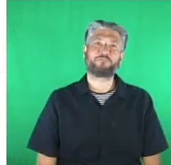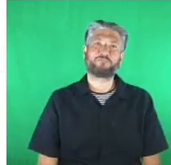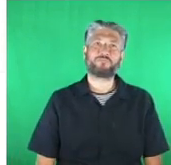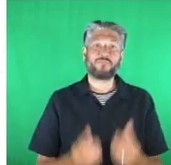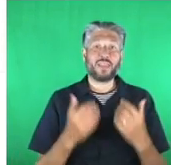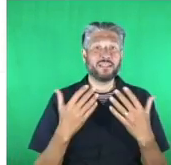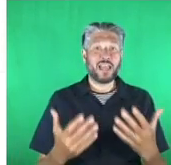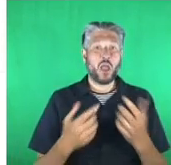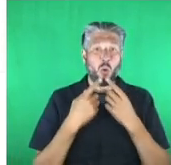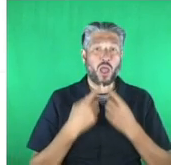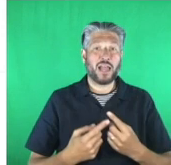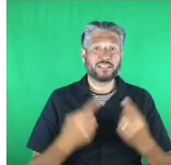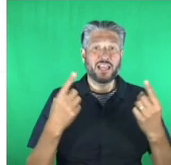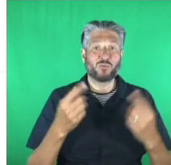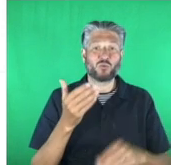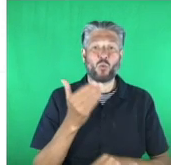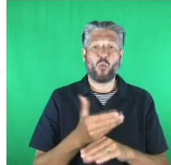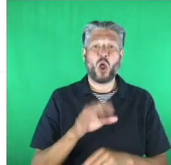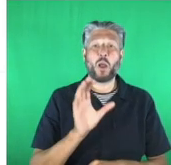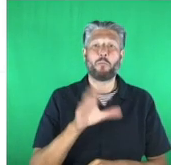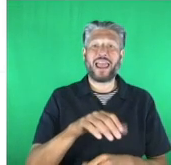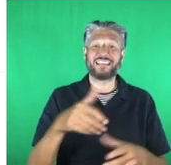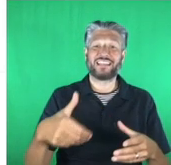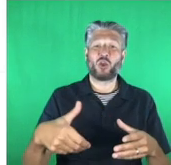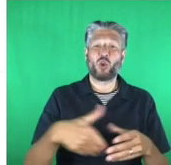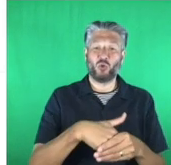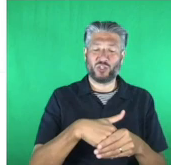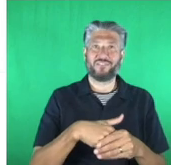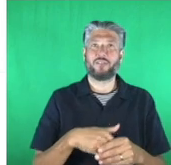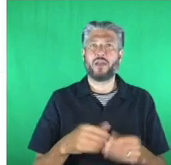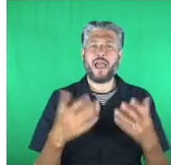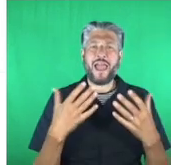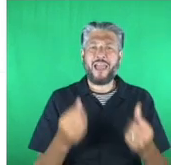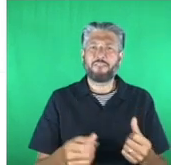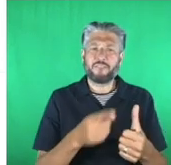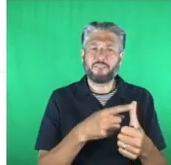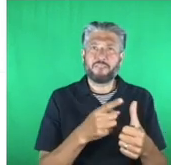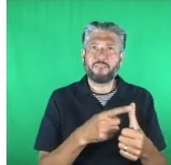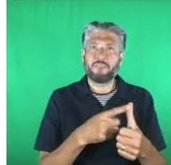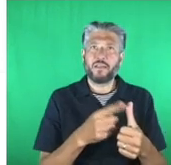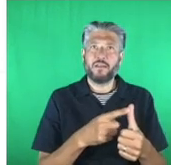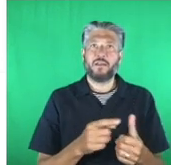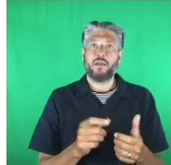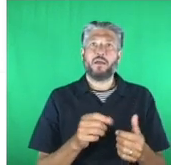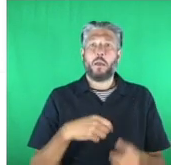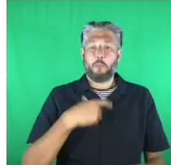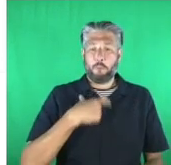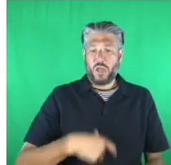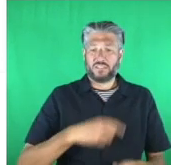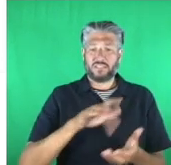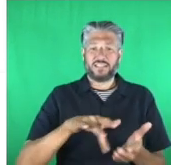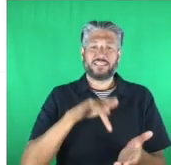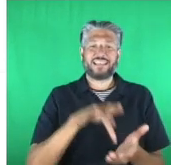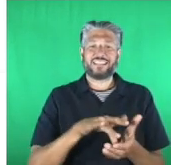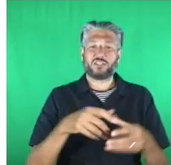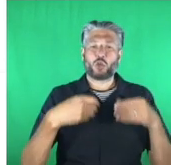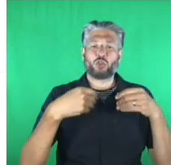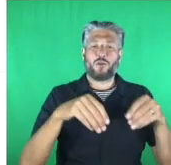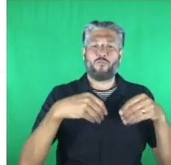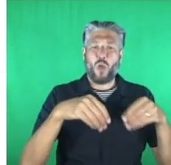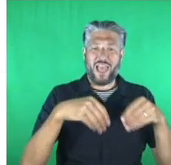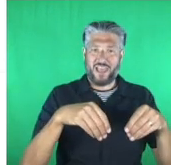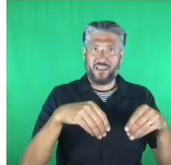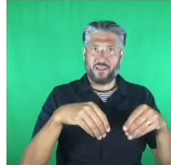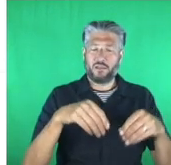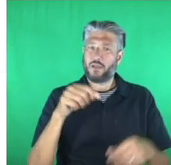finalists. Person Centred Software has developed mobile care monitoring, the most widely used digital care